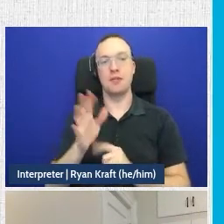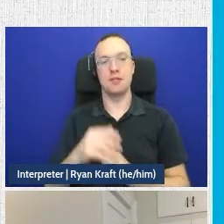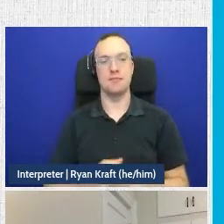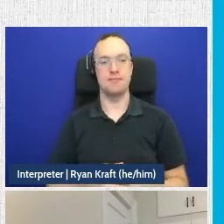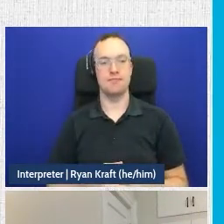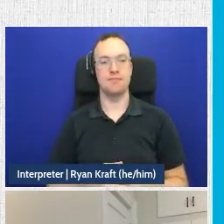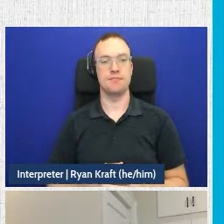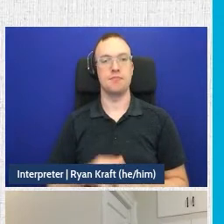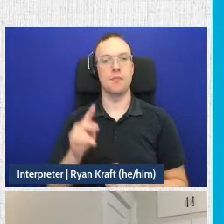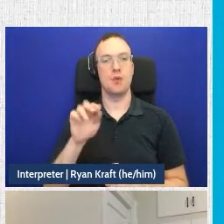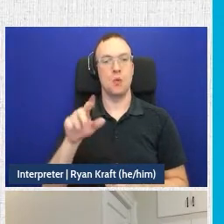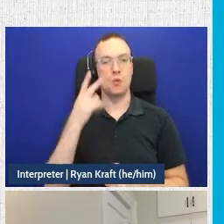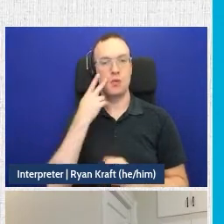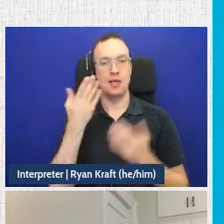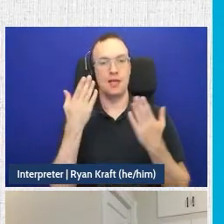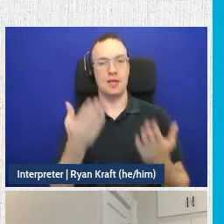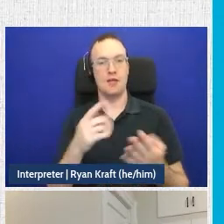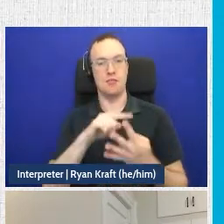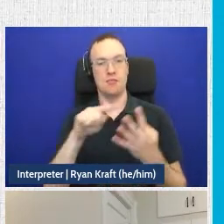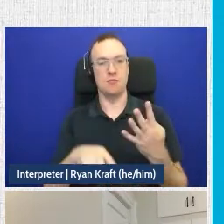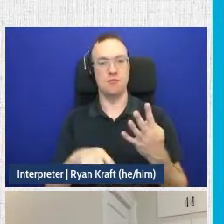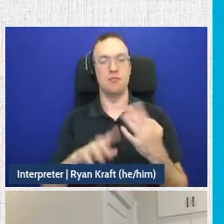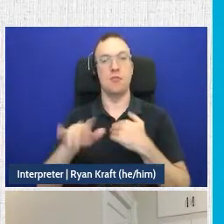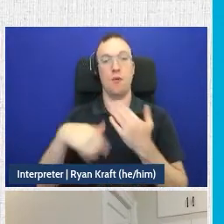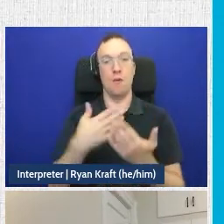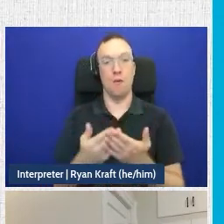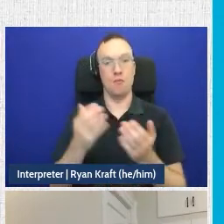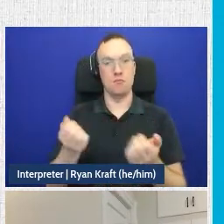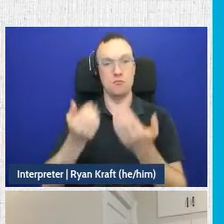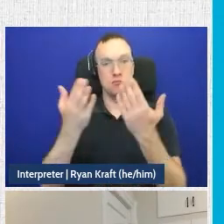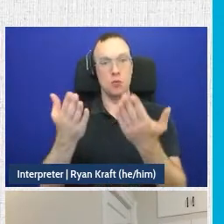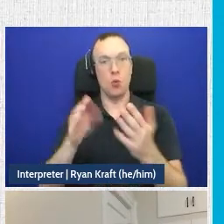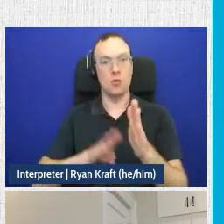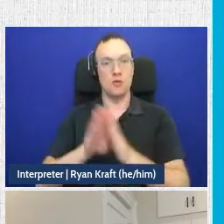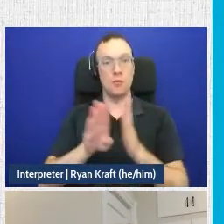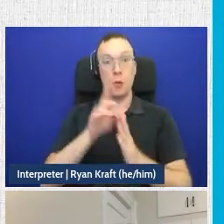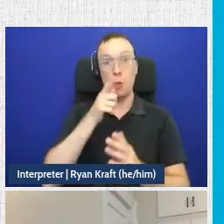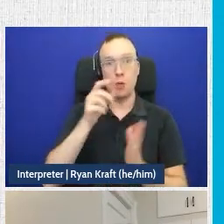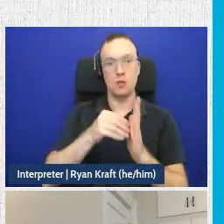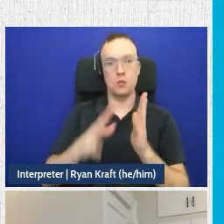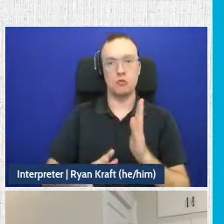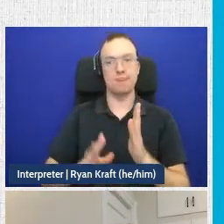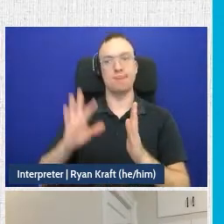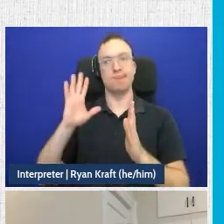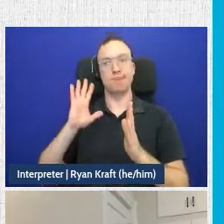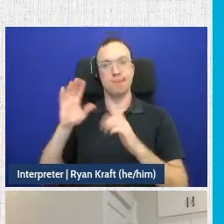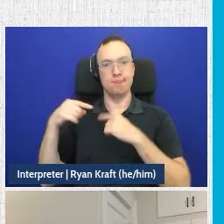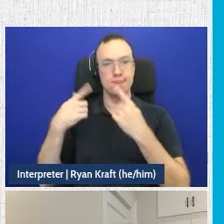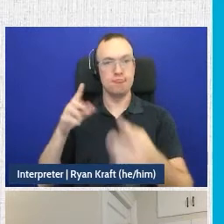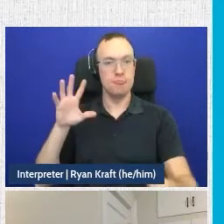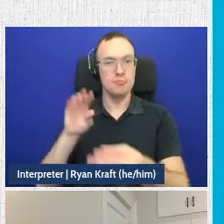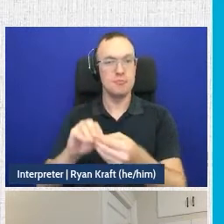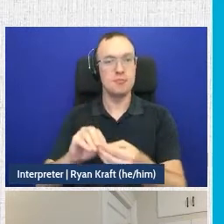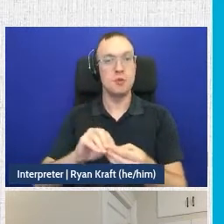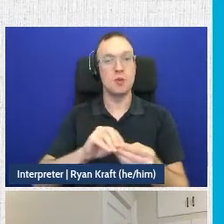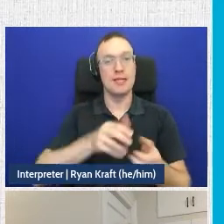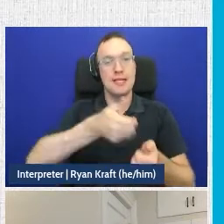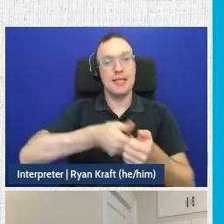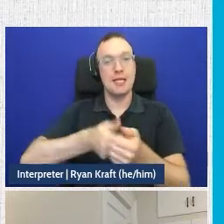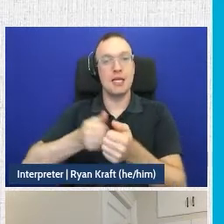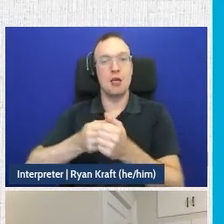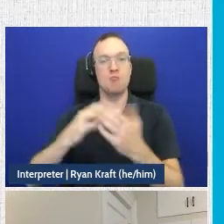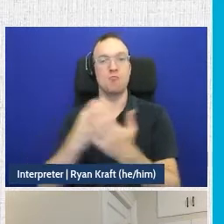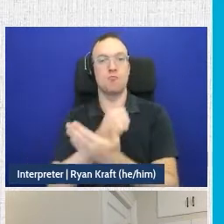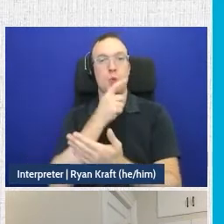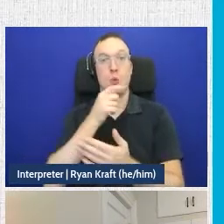So the tools that you see here on the screen were all proposed and developed by students at one time or another. Each of these tools can be used by both